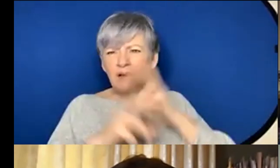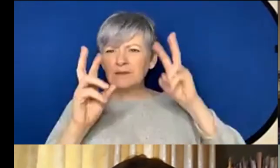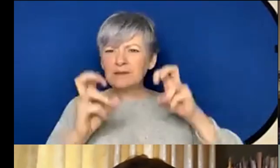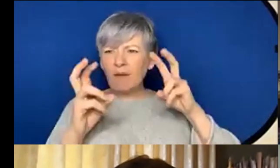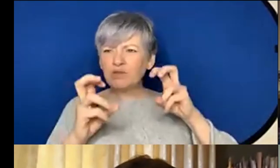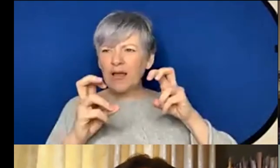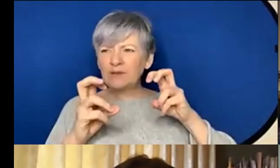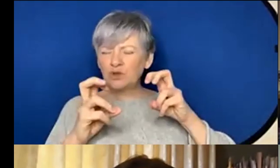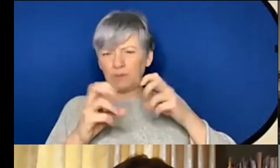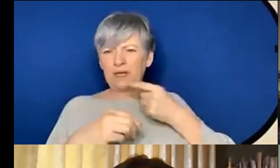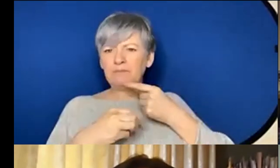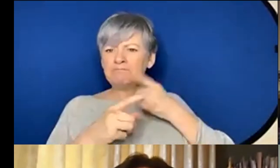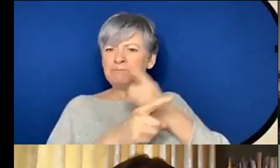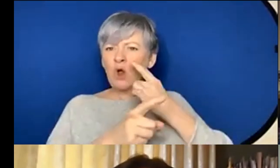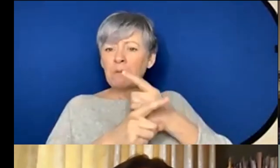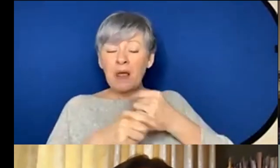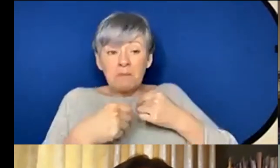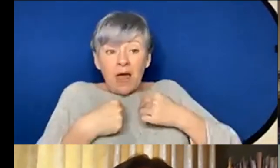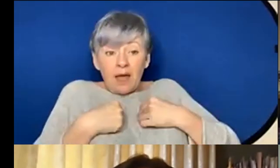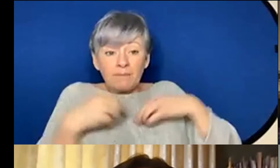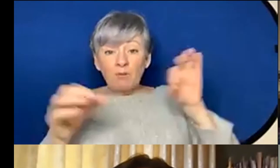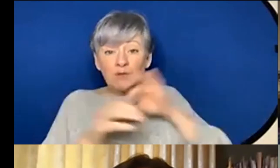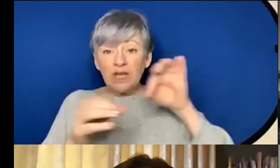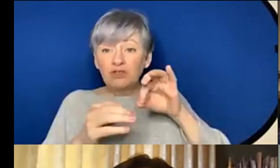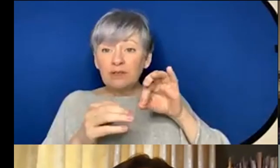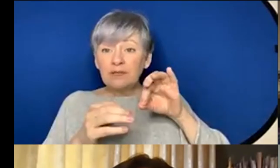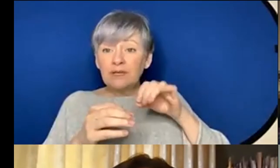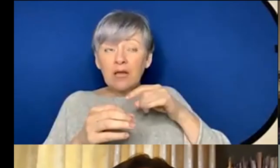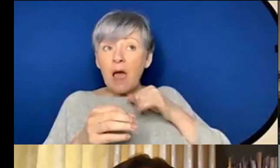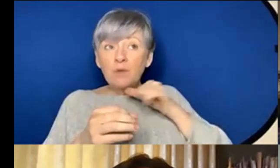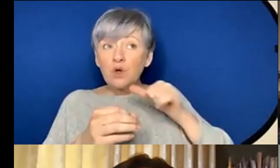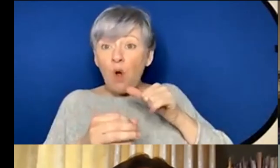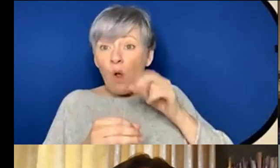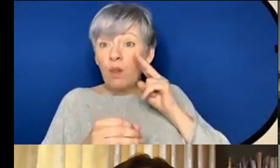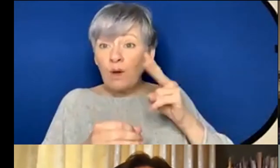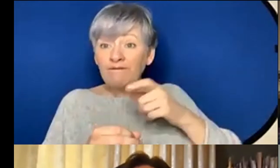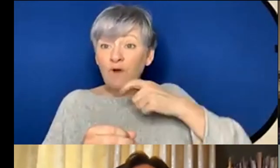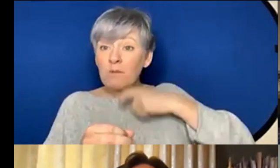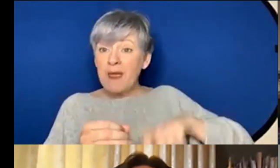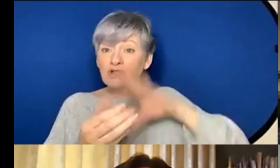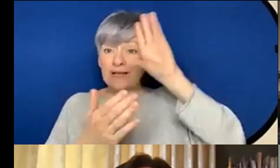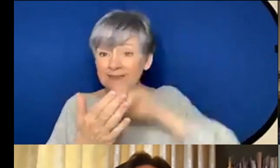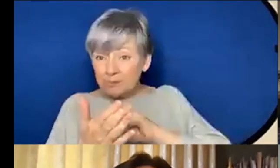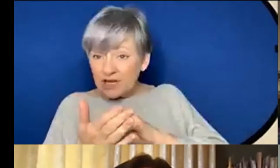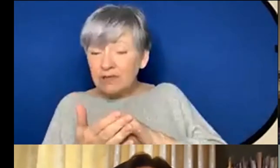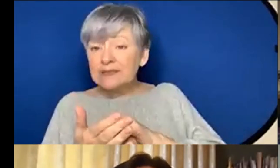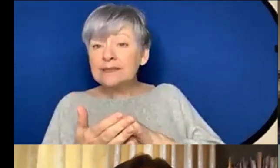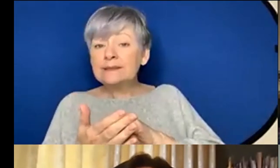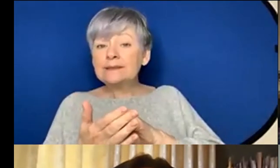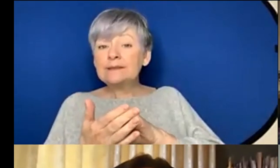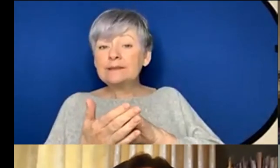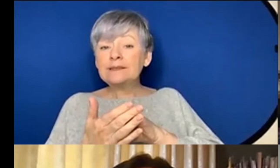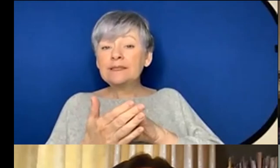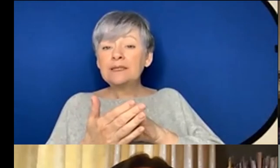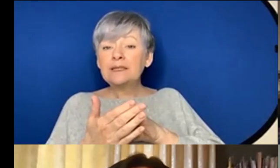it's kind of who I am as a musician like maybe state that you're not looking for personal experiences in that way um again